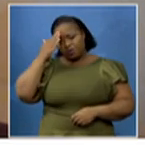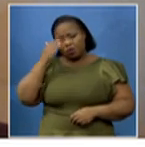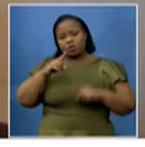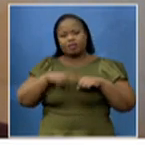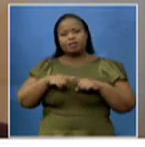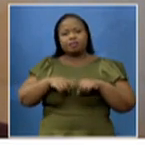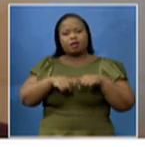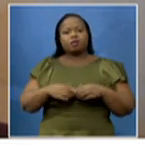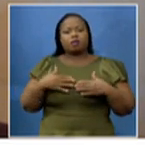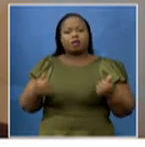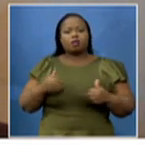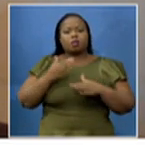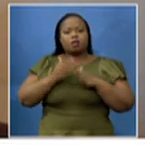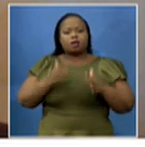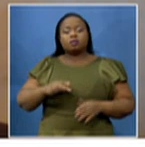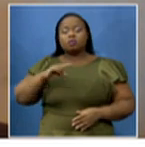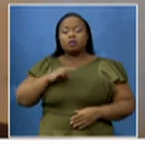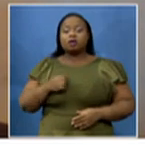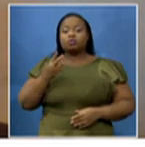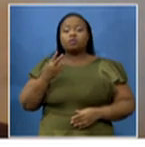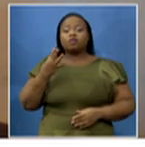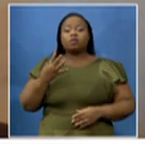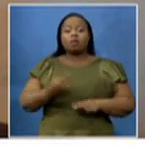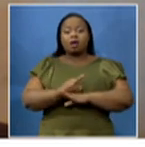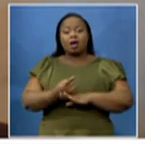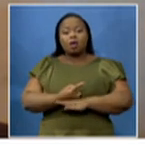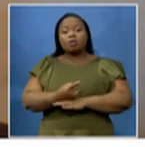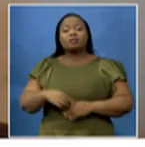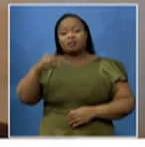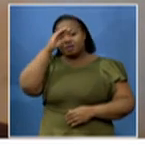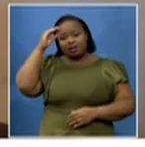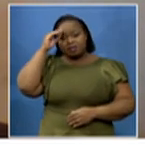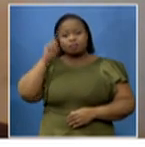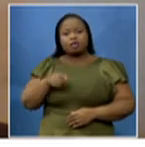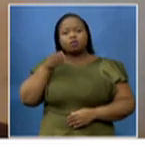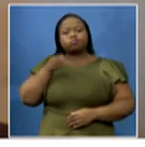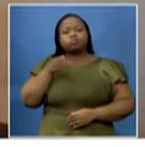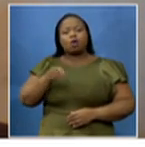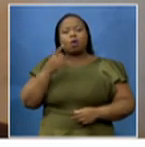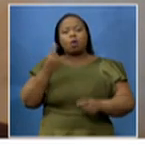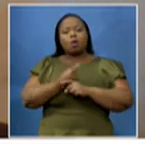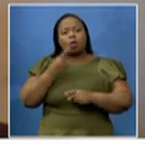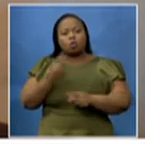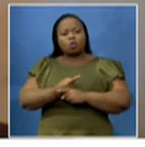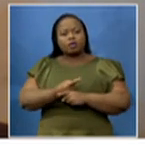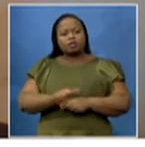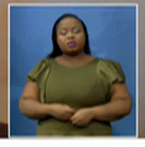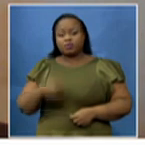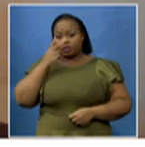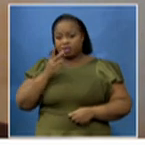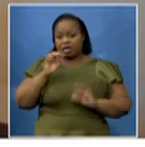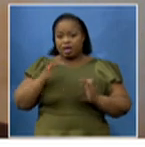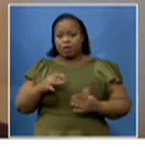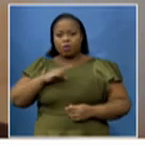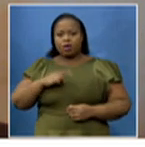nurses, because on 24-hour basis, nurses are there for patients throughout. And you can see by our recovery